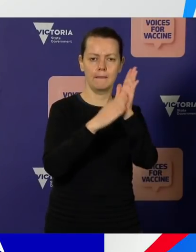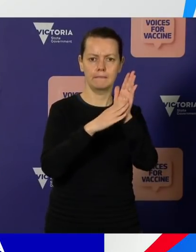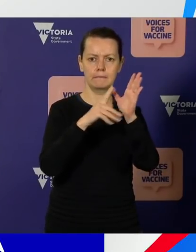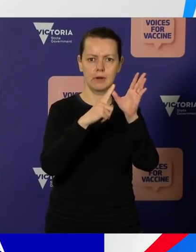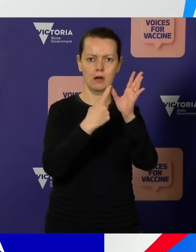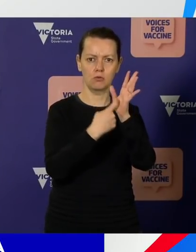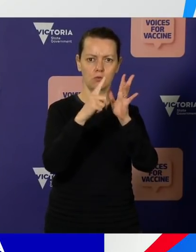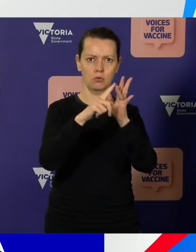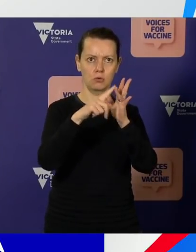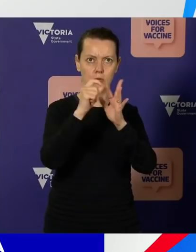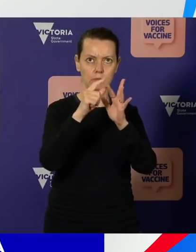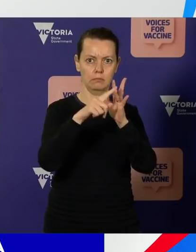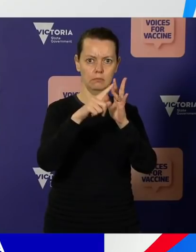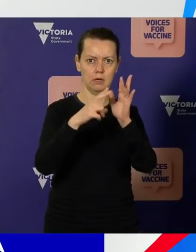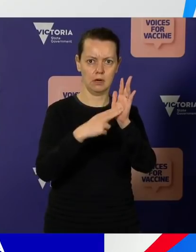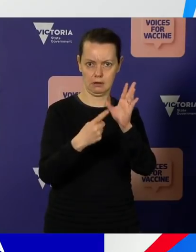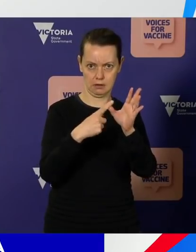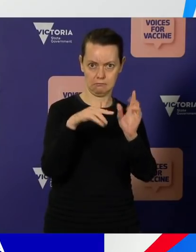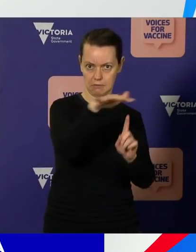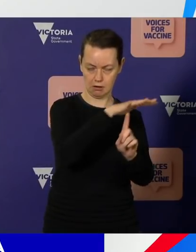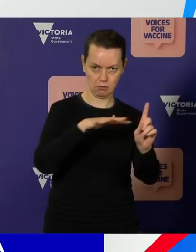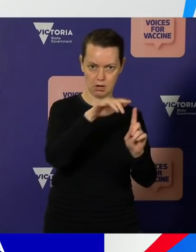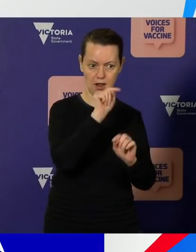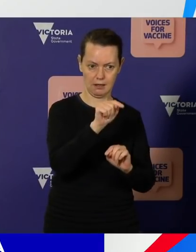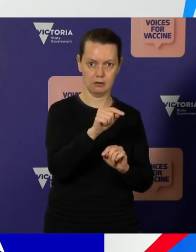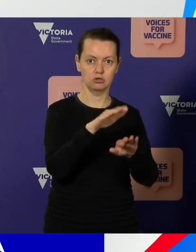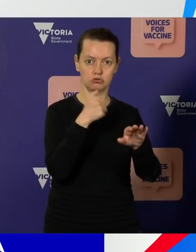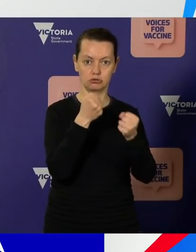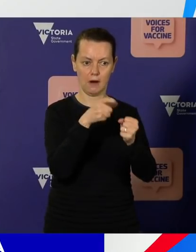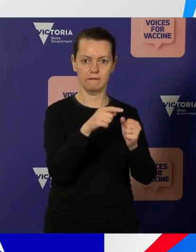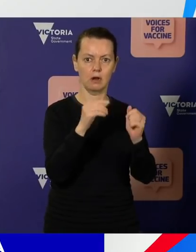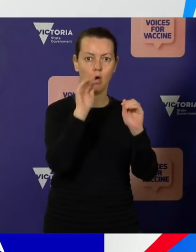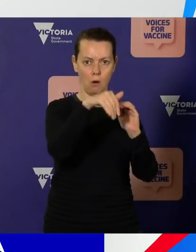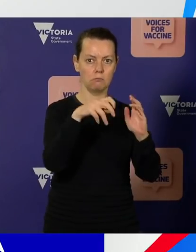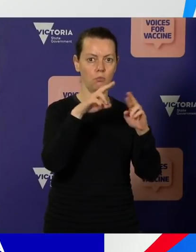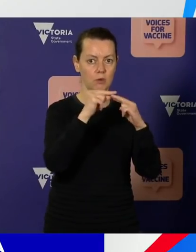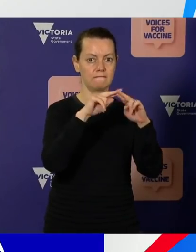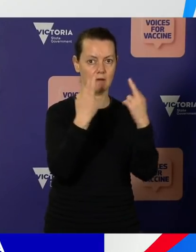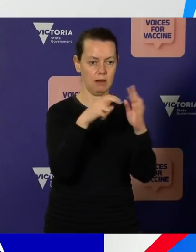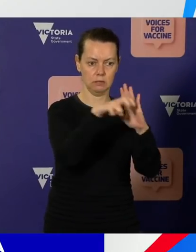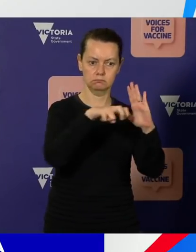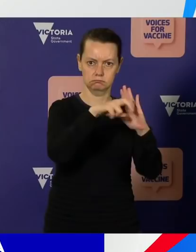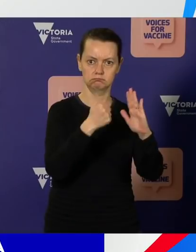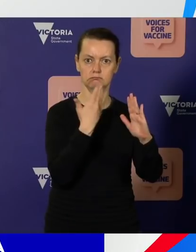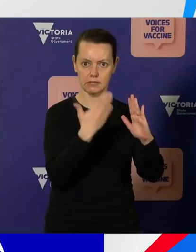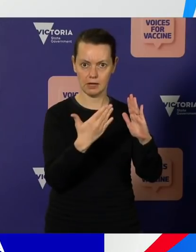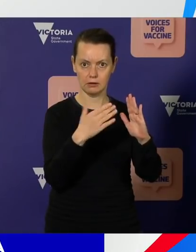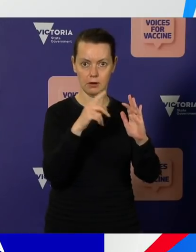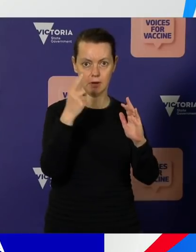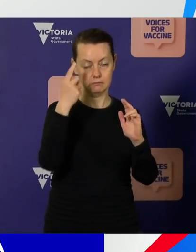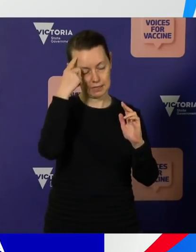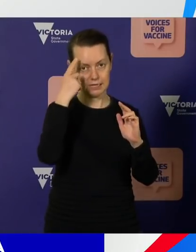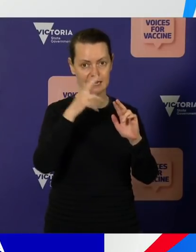continue to tackle the significant fire front we see here, particularly in Melbourne, we still have the risk of onward